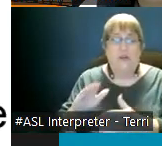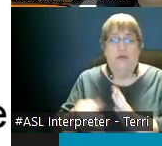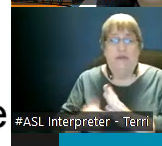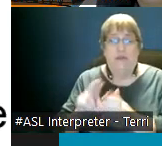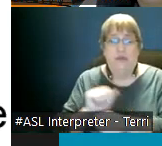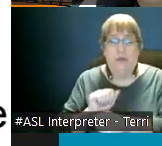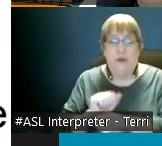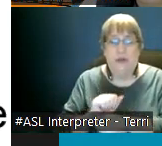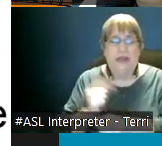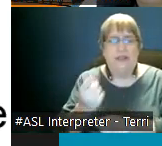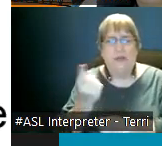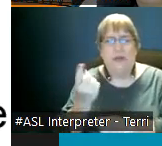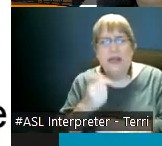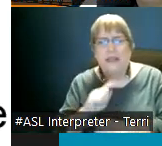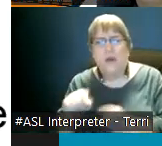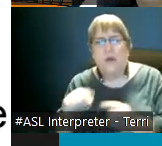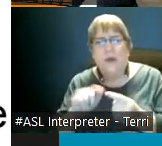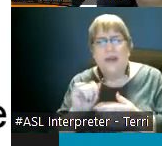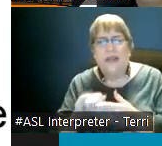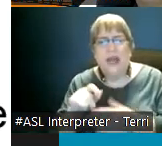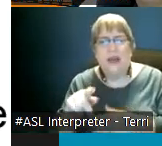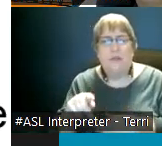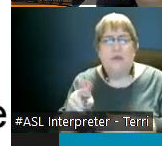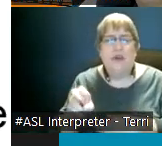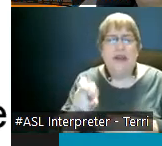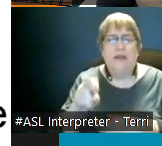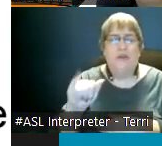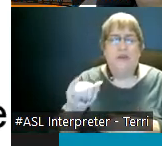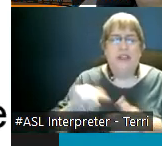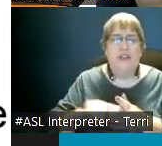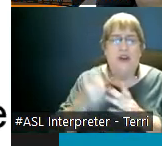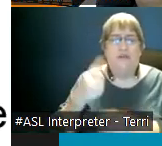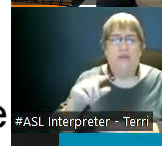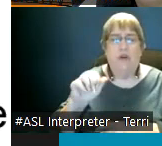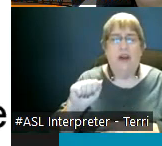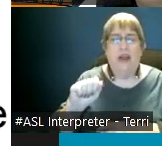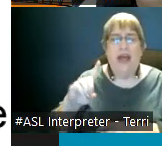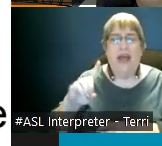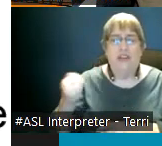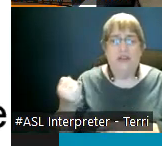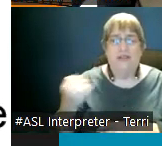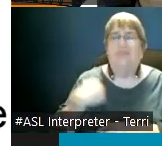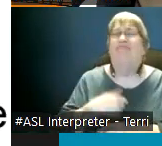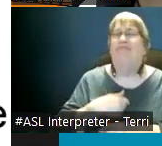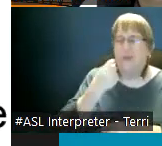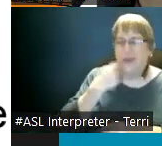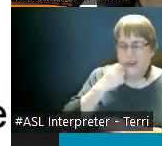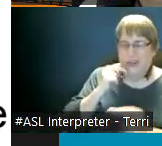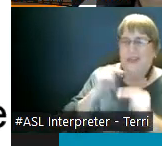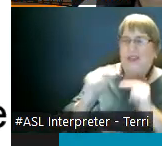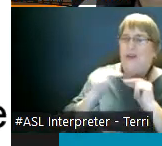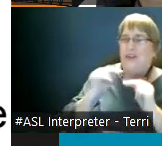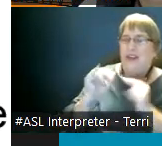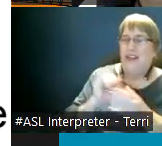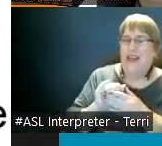when did the peremptory clause begin for adjuncts we're happy to announce we just negotiated that in the most recent round of negotiations in fact this